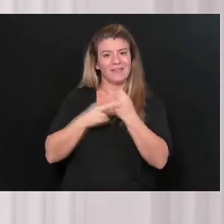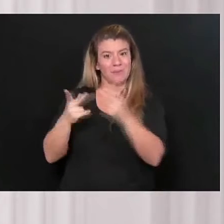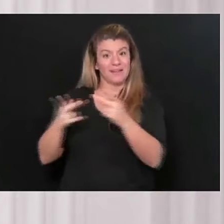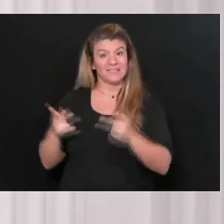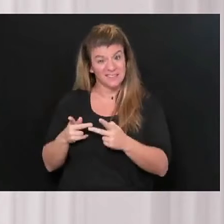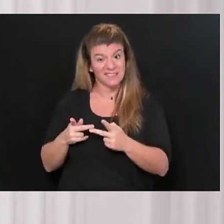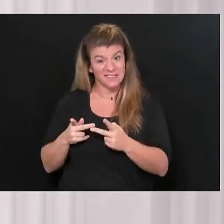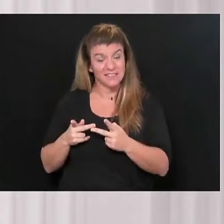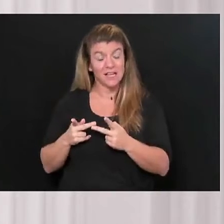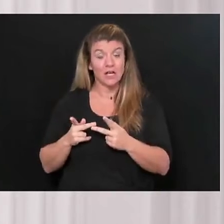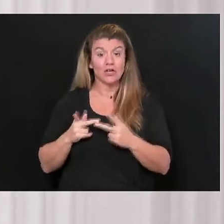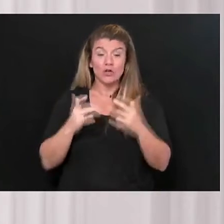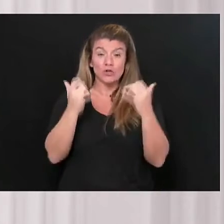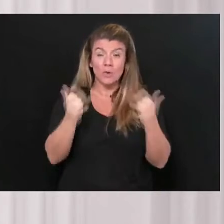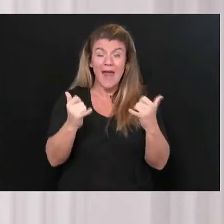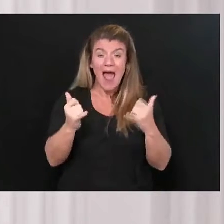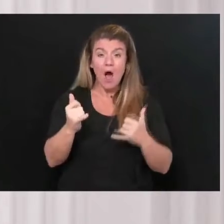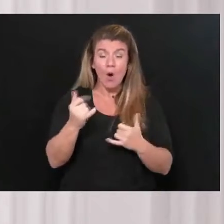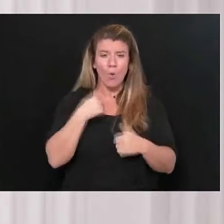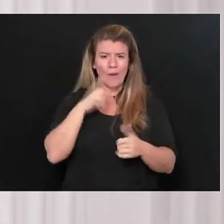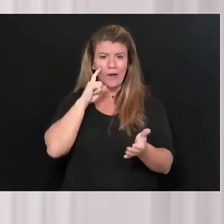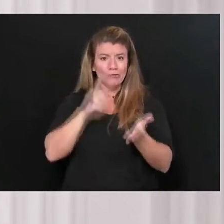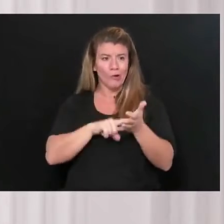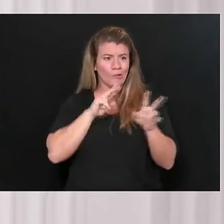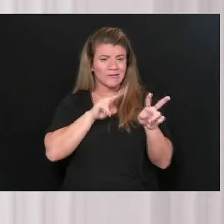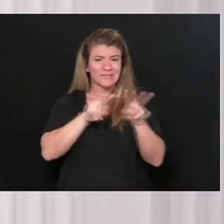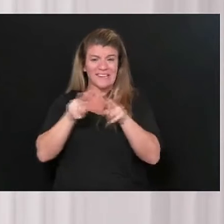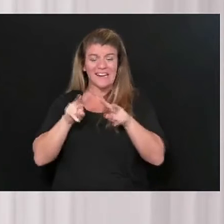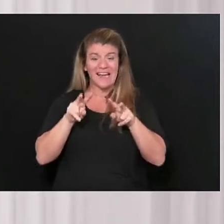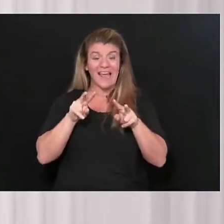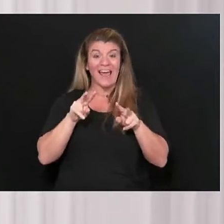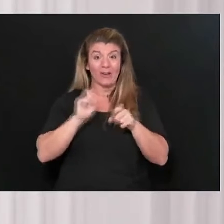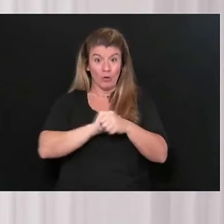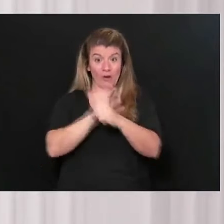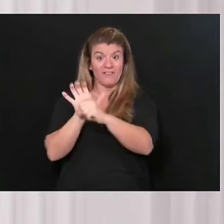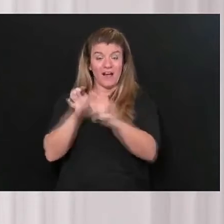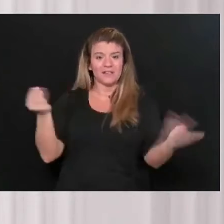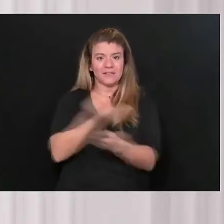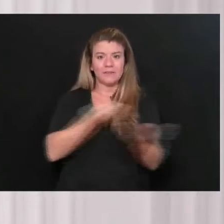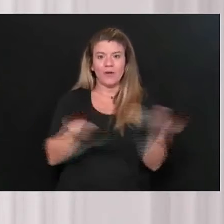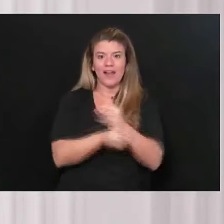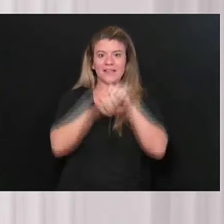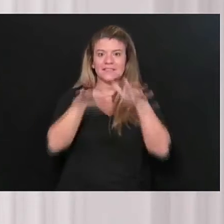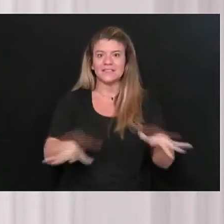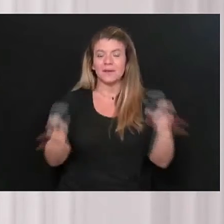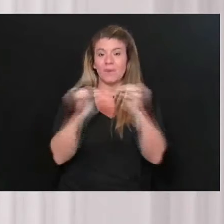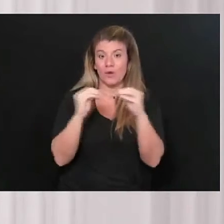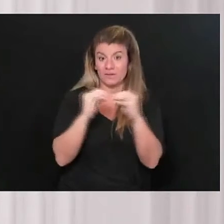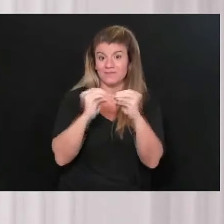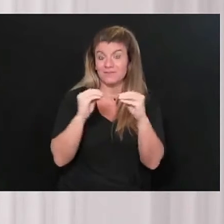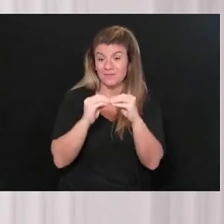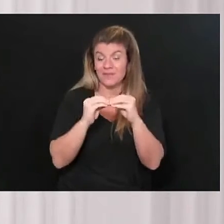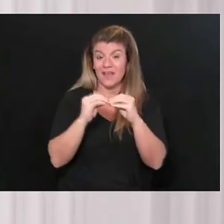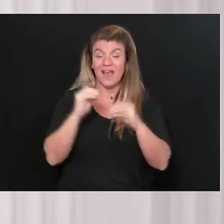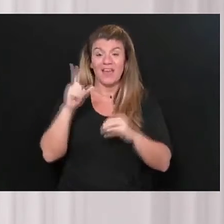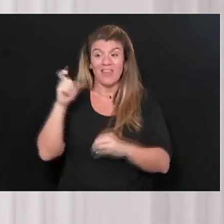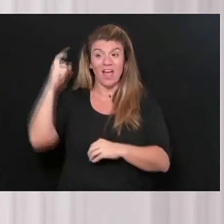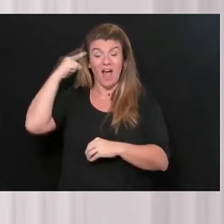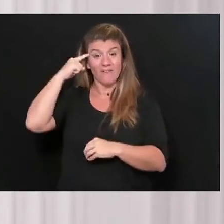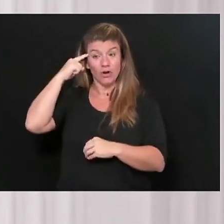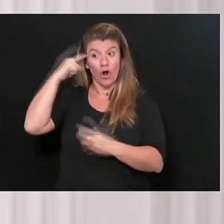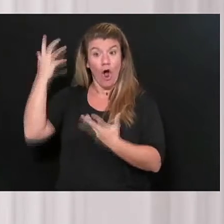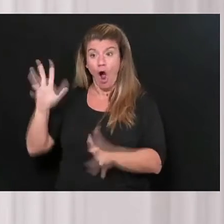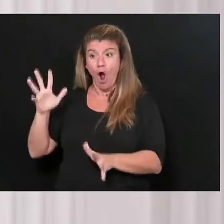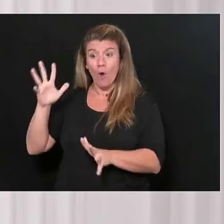COVID start to become much, spread spread much more easily. The governor told us that despite West Virginia, having